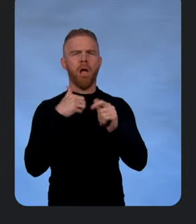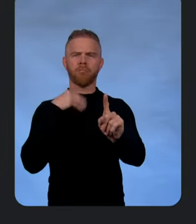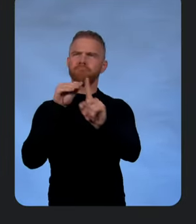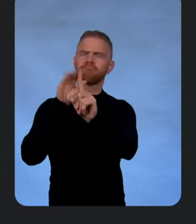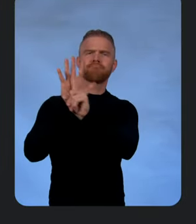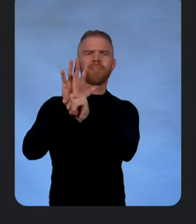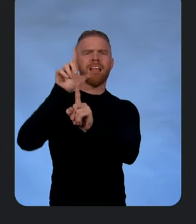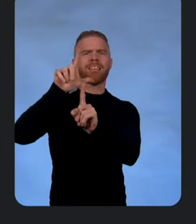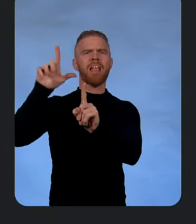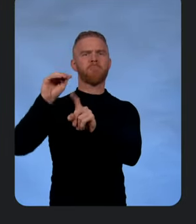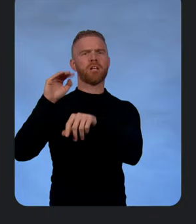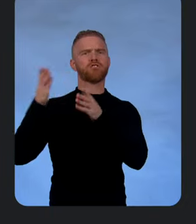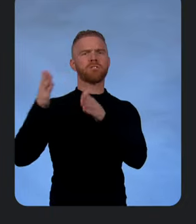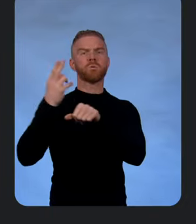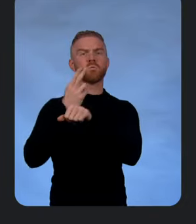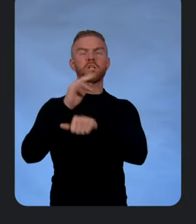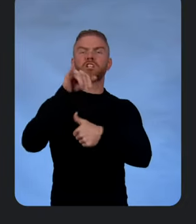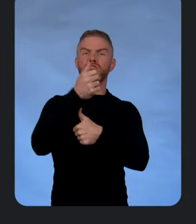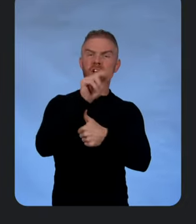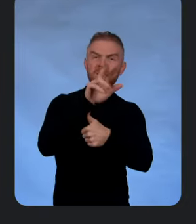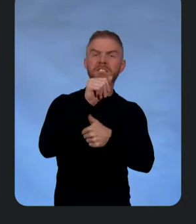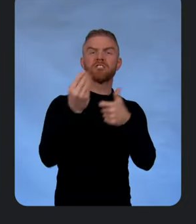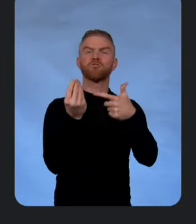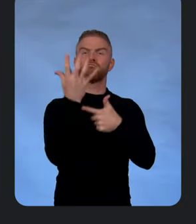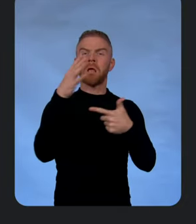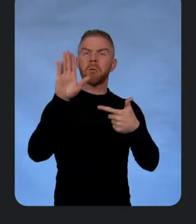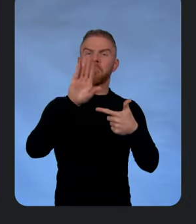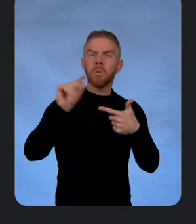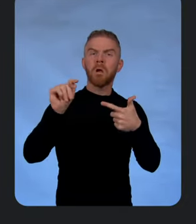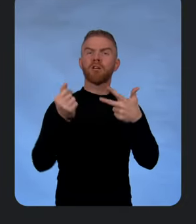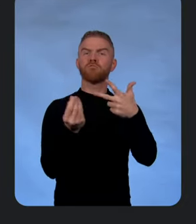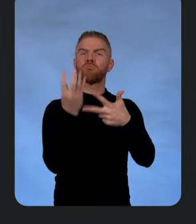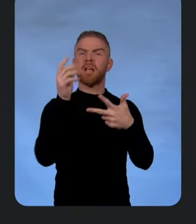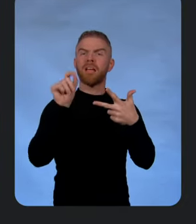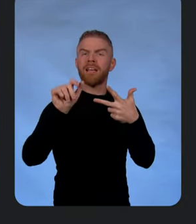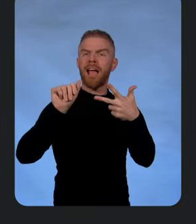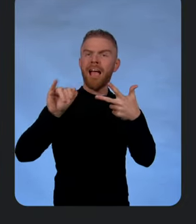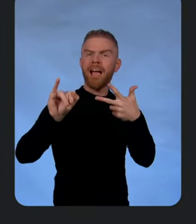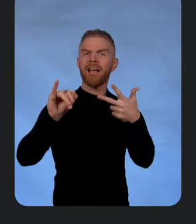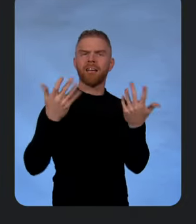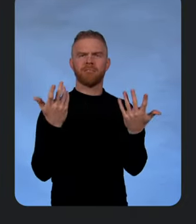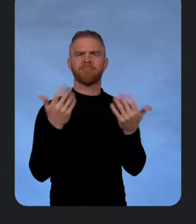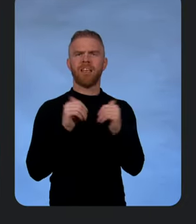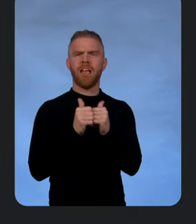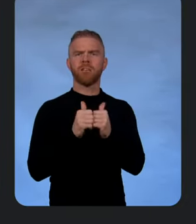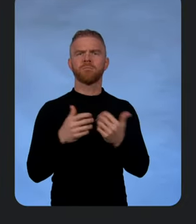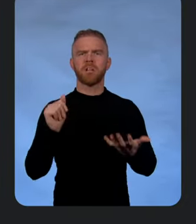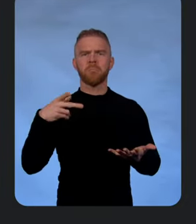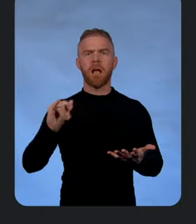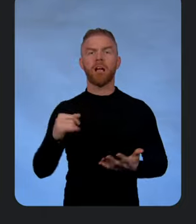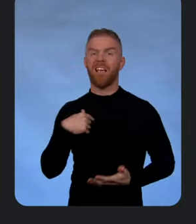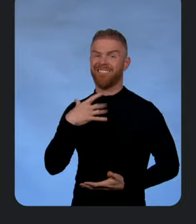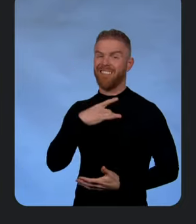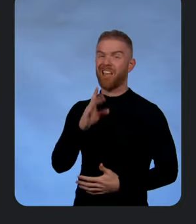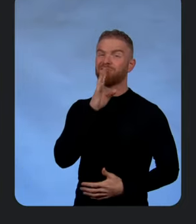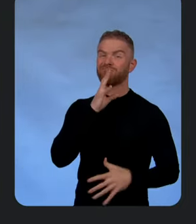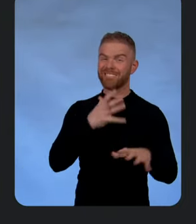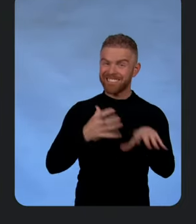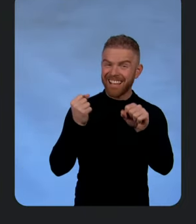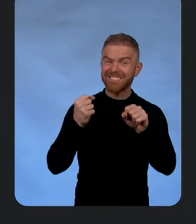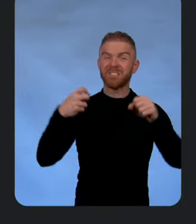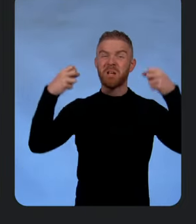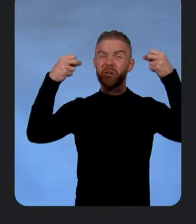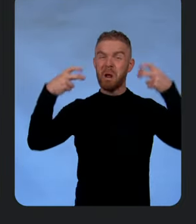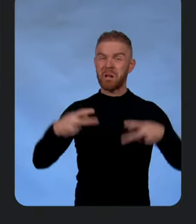AI, the new project, to build this sort of AI enabled API? Well, you know, Richard, I like to talk fast and code fast and make production